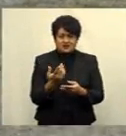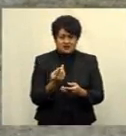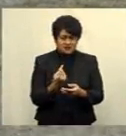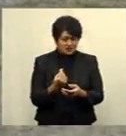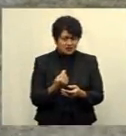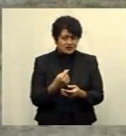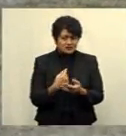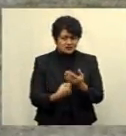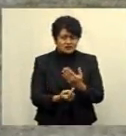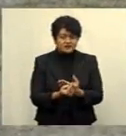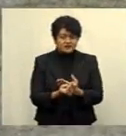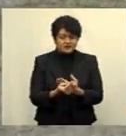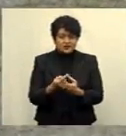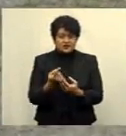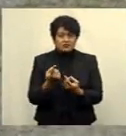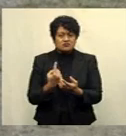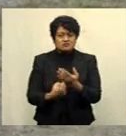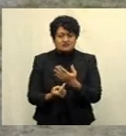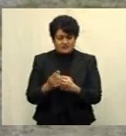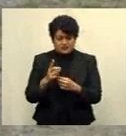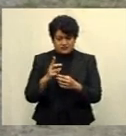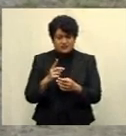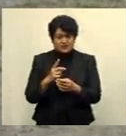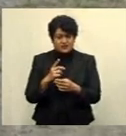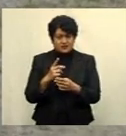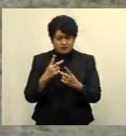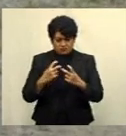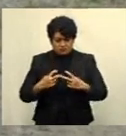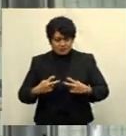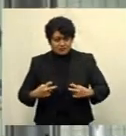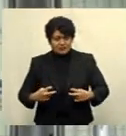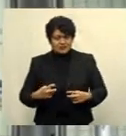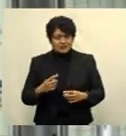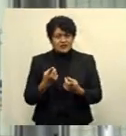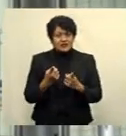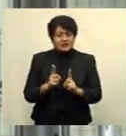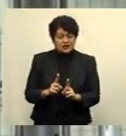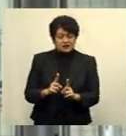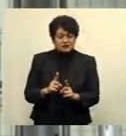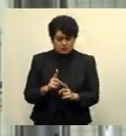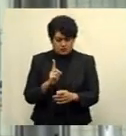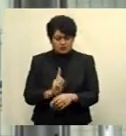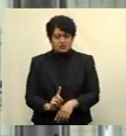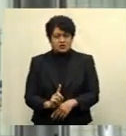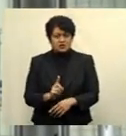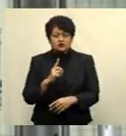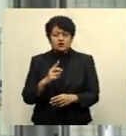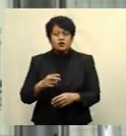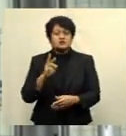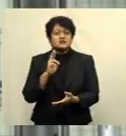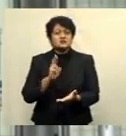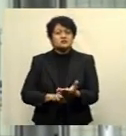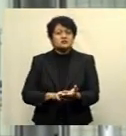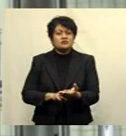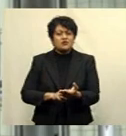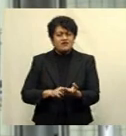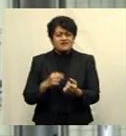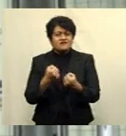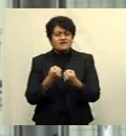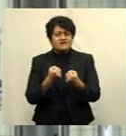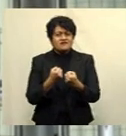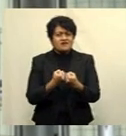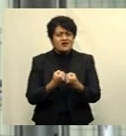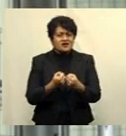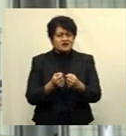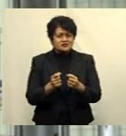deceased was expected to be conducted today. Police had responded to a report of a fight at Prince Charles Park and found a